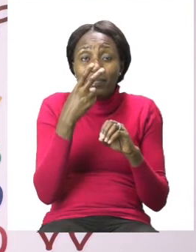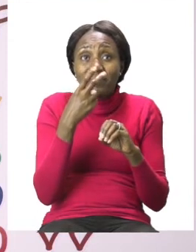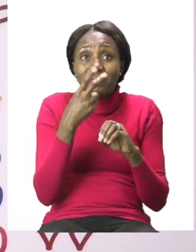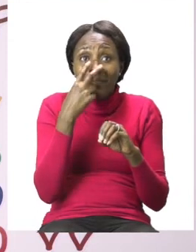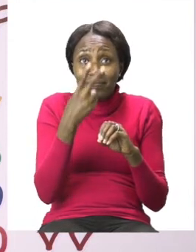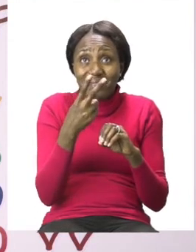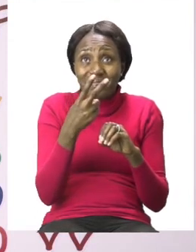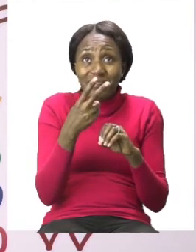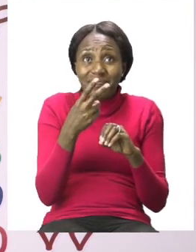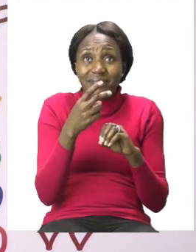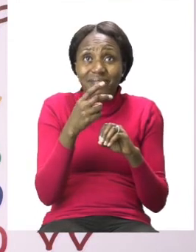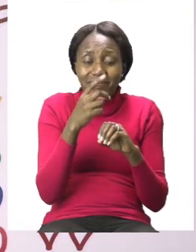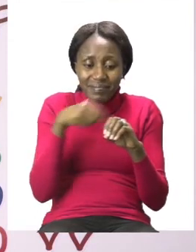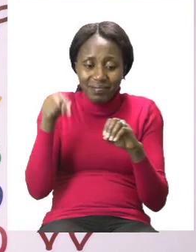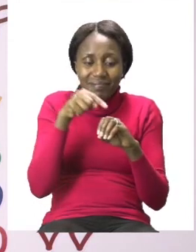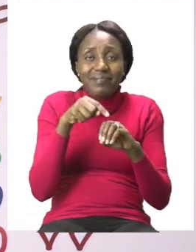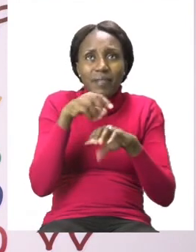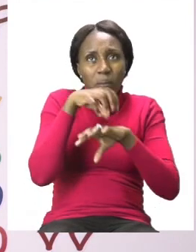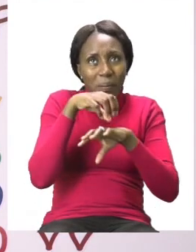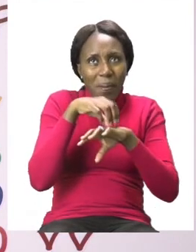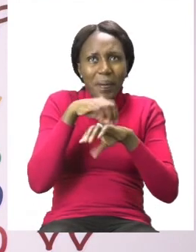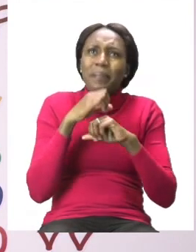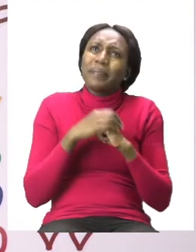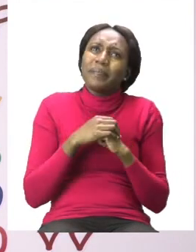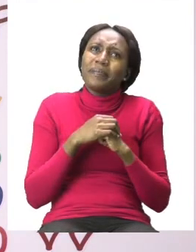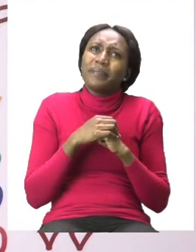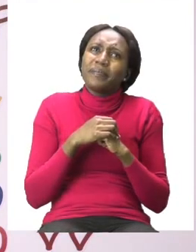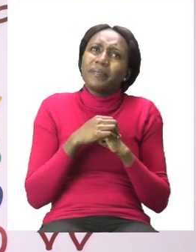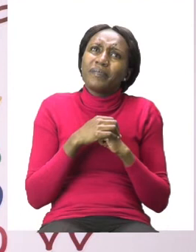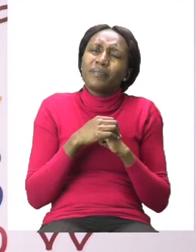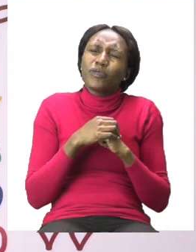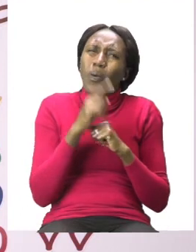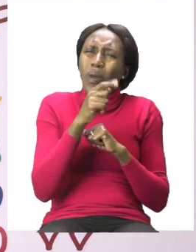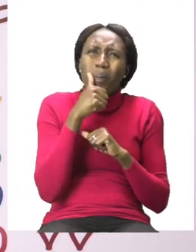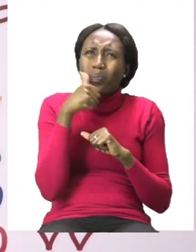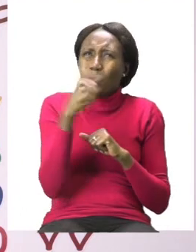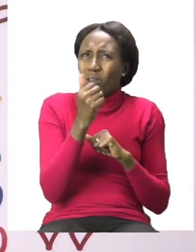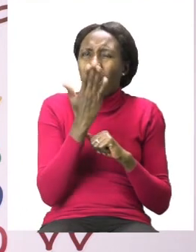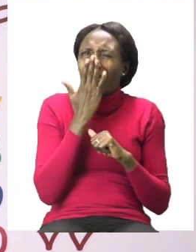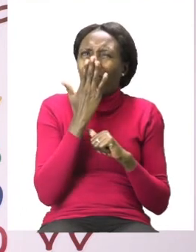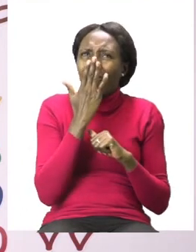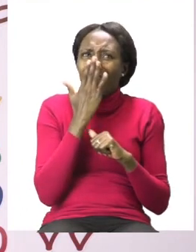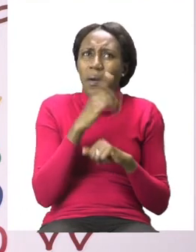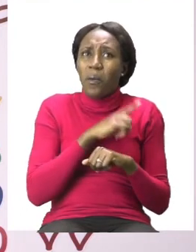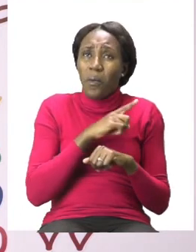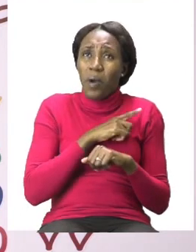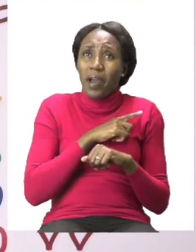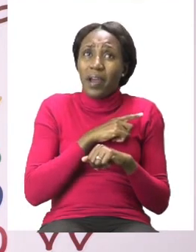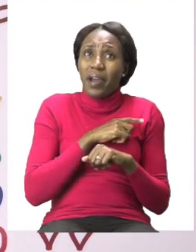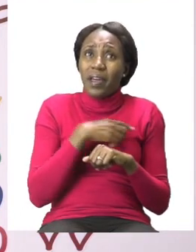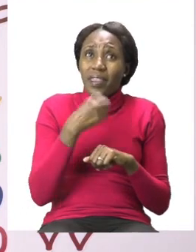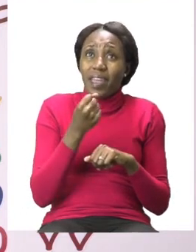see it almost looks the same. Now doughnuts boys and girls are sweet. That's because they have what is called